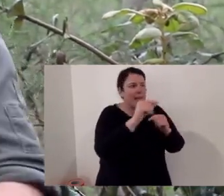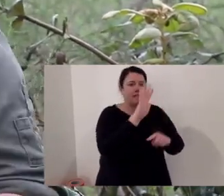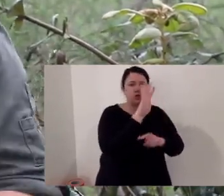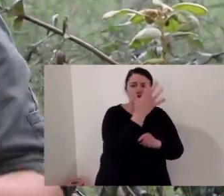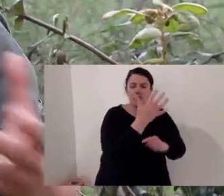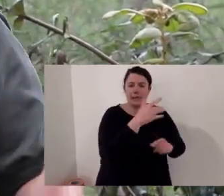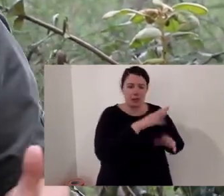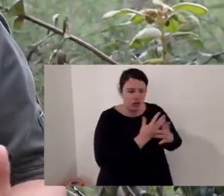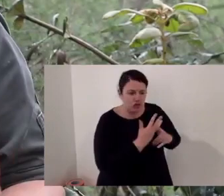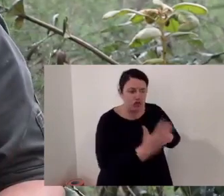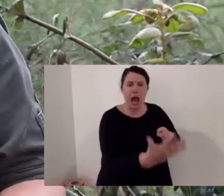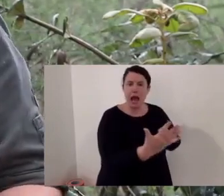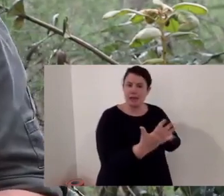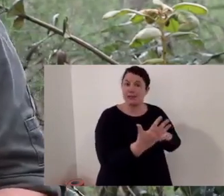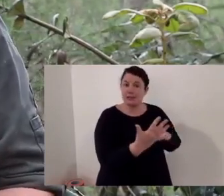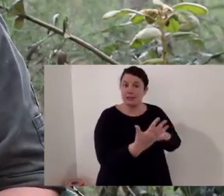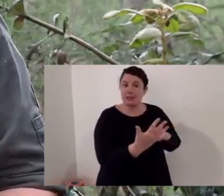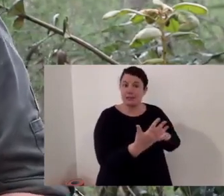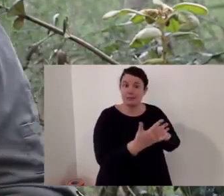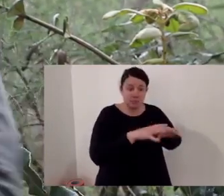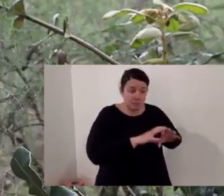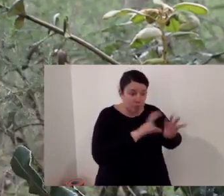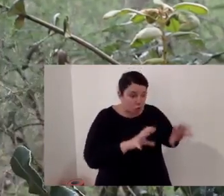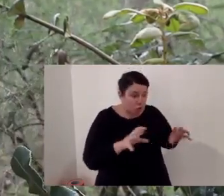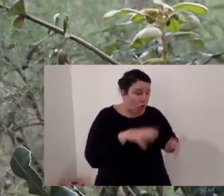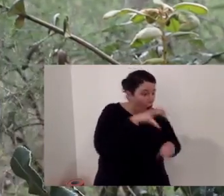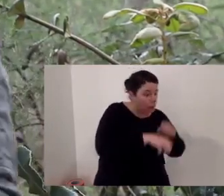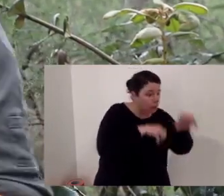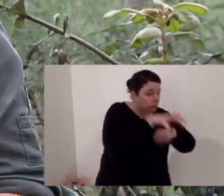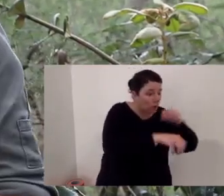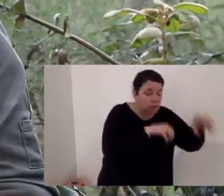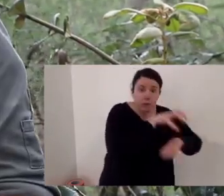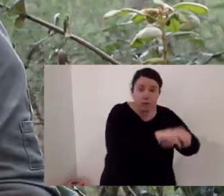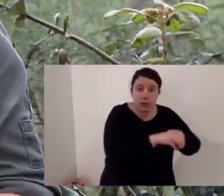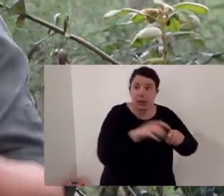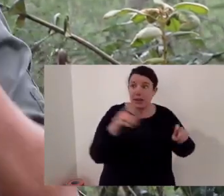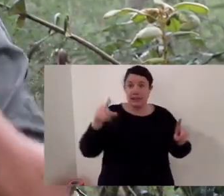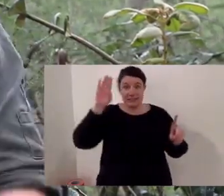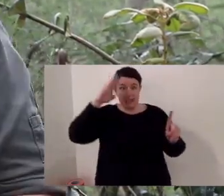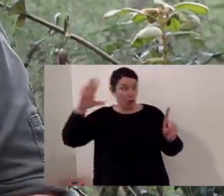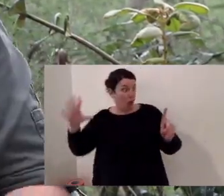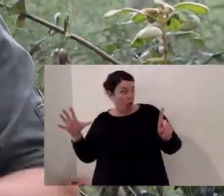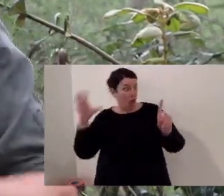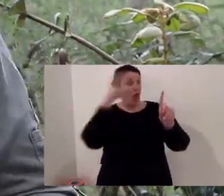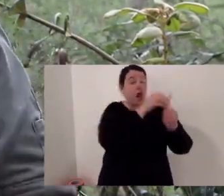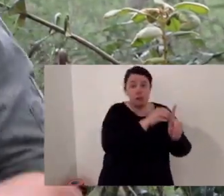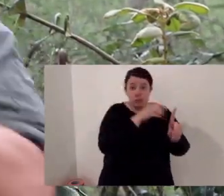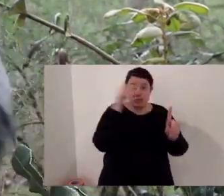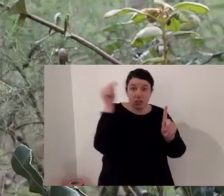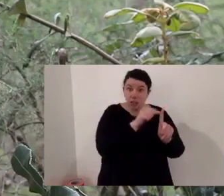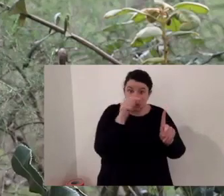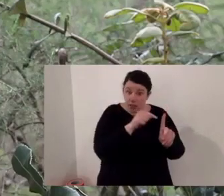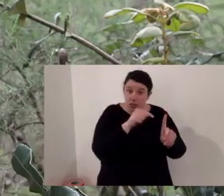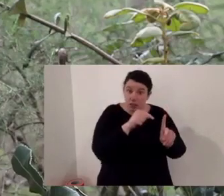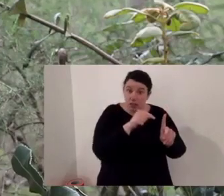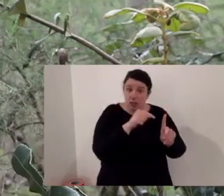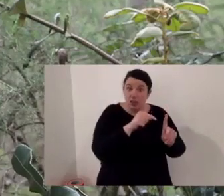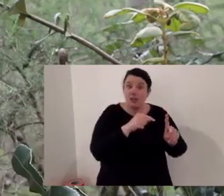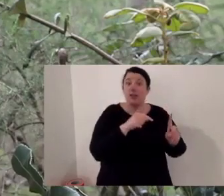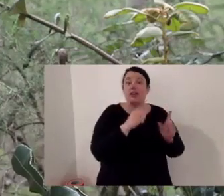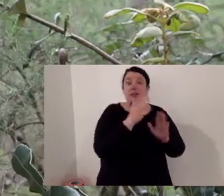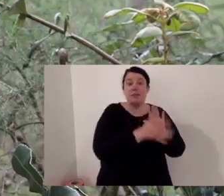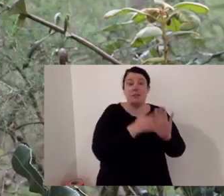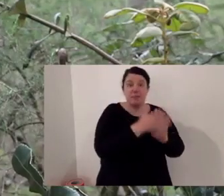parts of the environment like grasses, low bushes, fruiting trees. By dingoes hunting herbivores